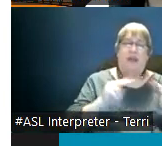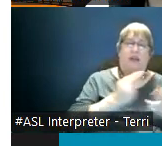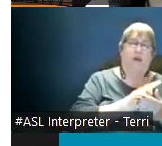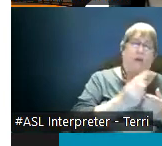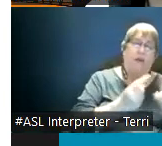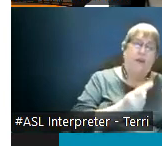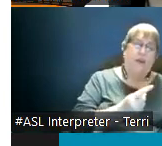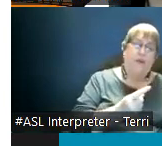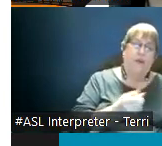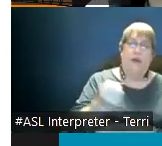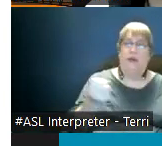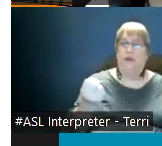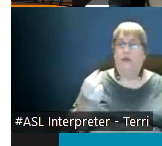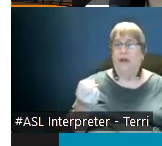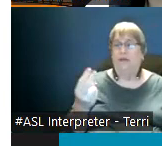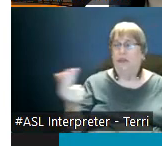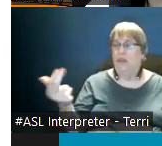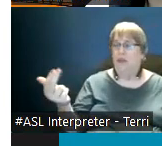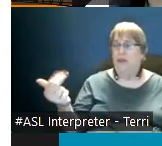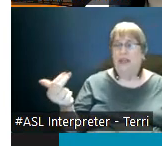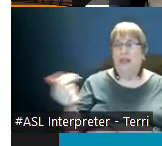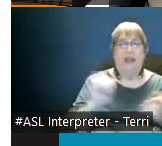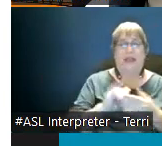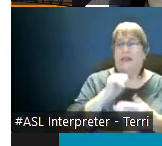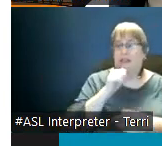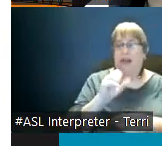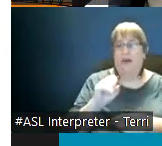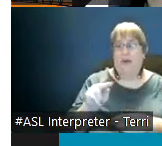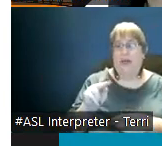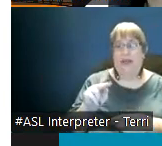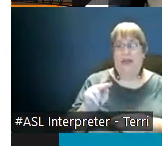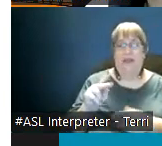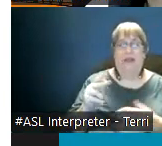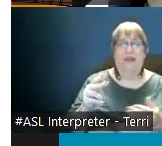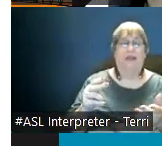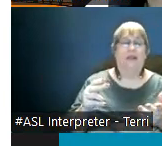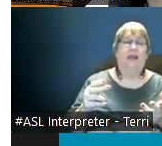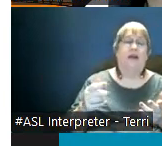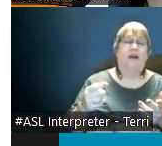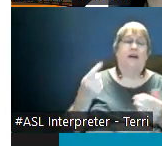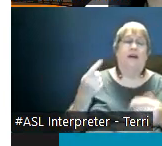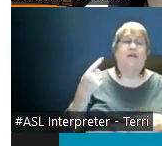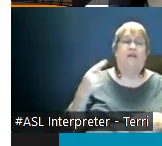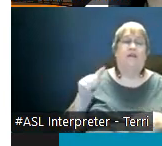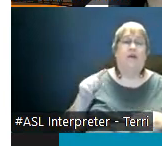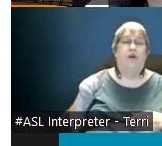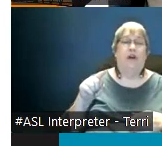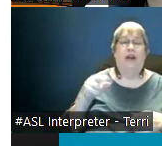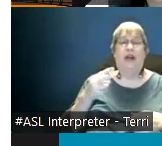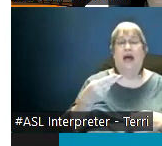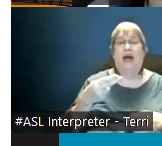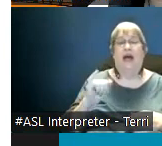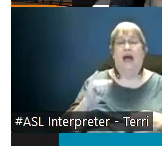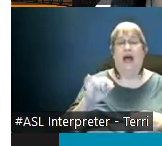13 that is not okay um for um for hybrid classes